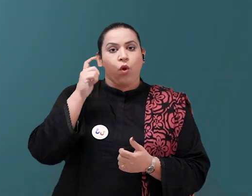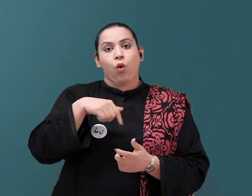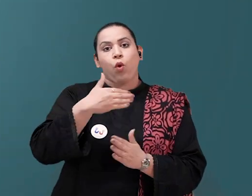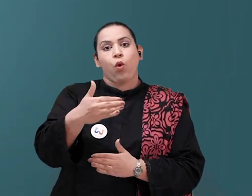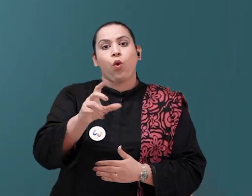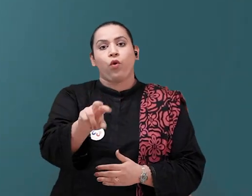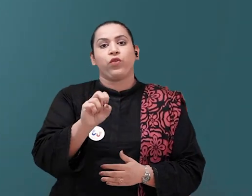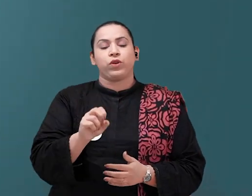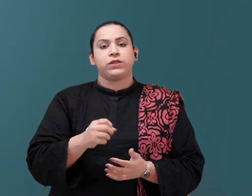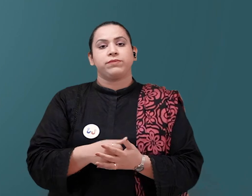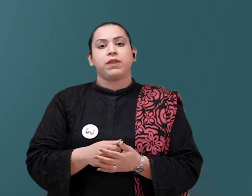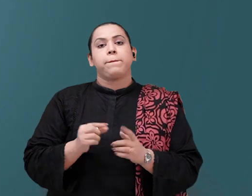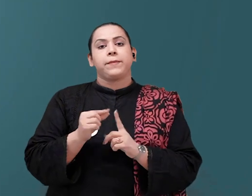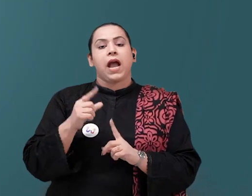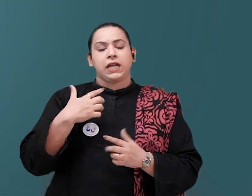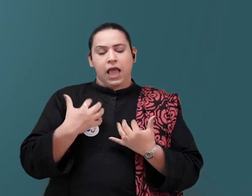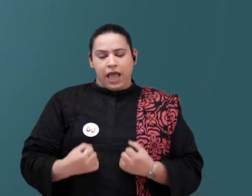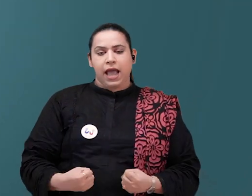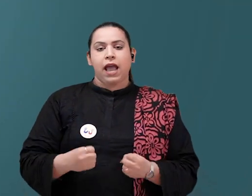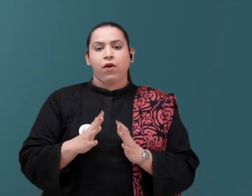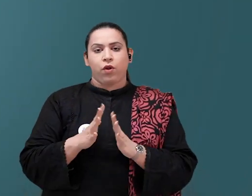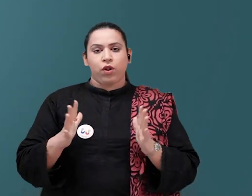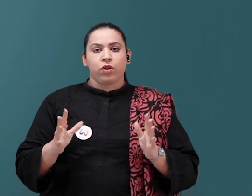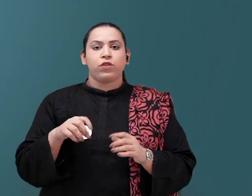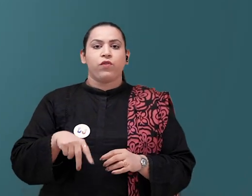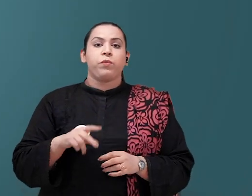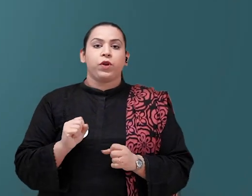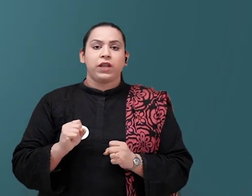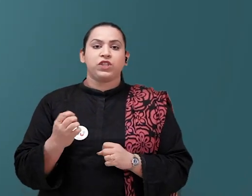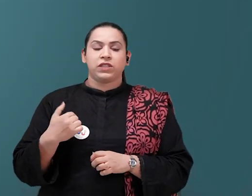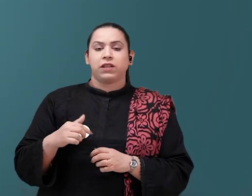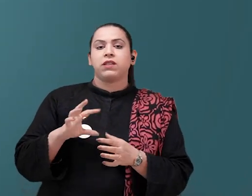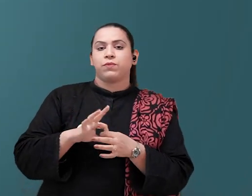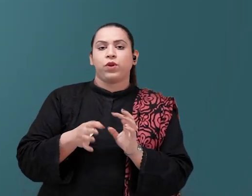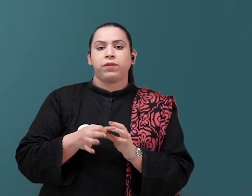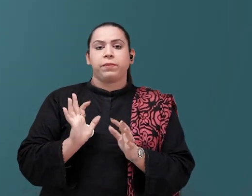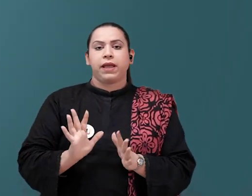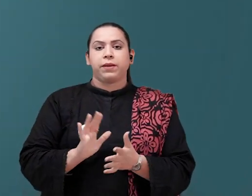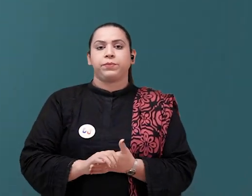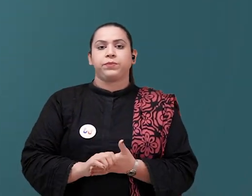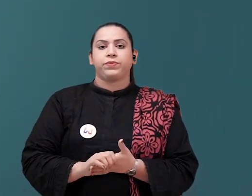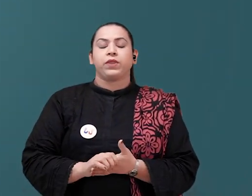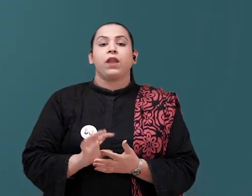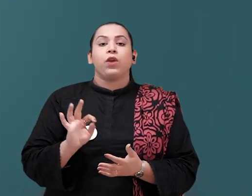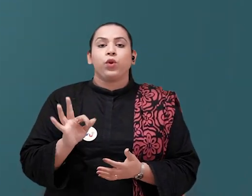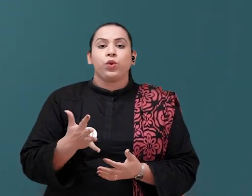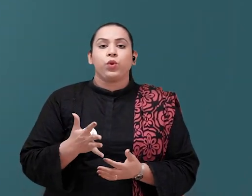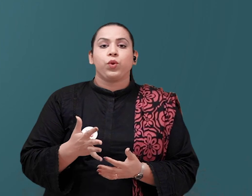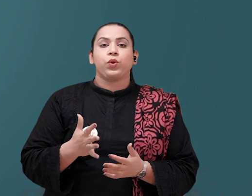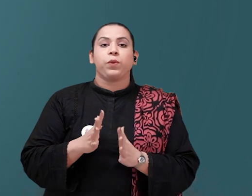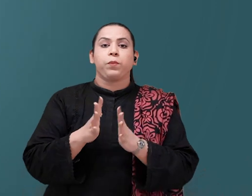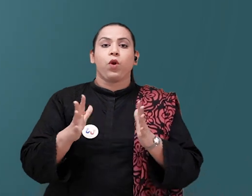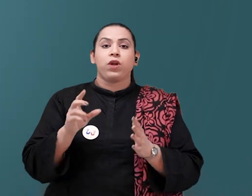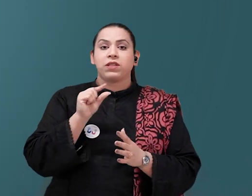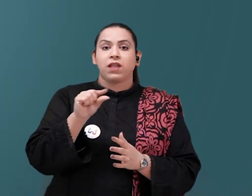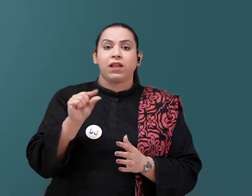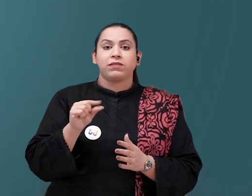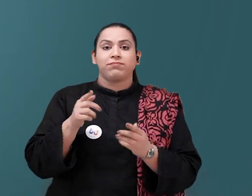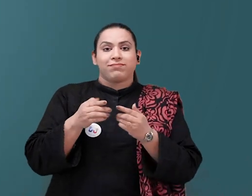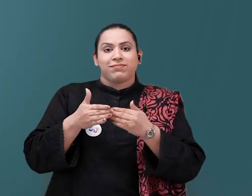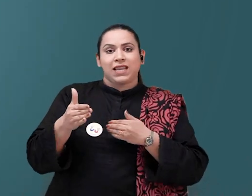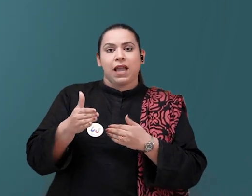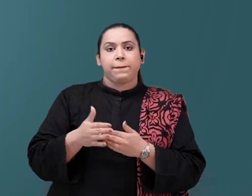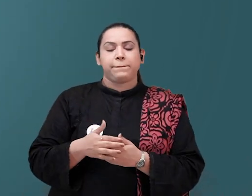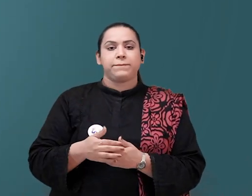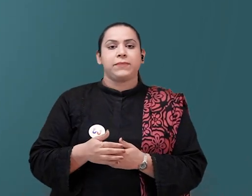Pakistan, there is a lot of potentials. If chess, not in not in sports. Because, as I mentioned before, there gap.